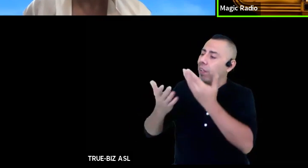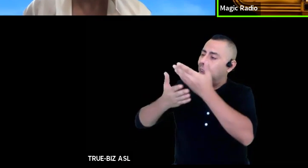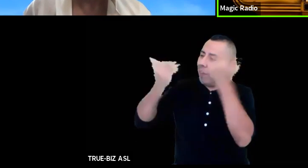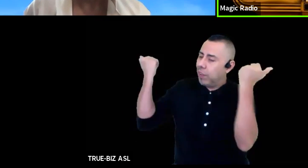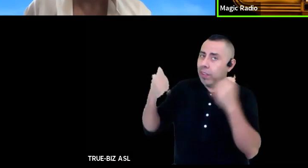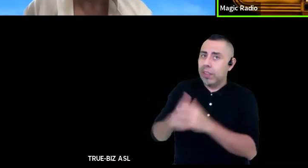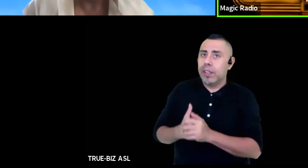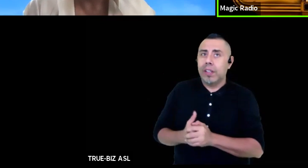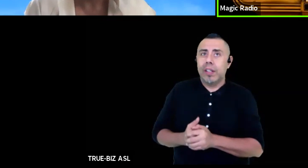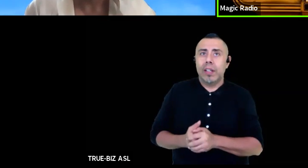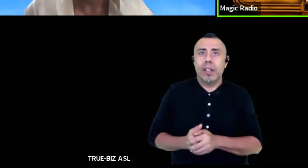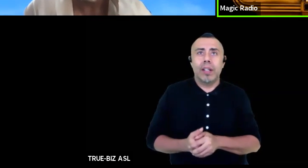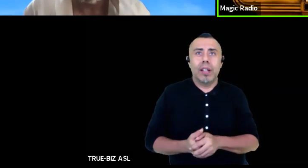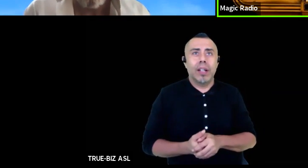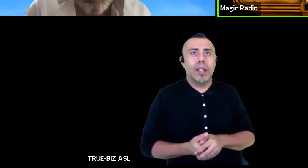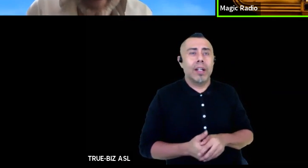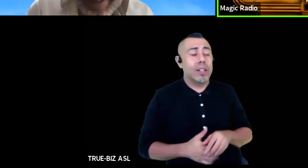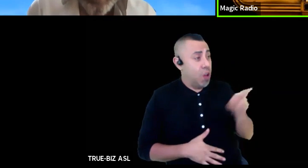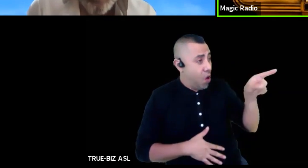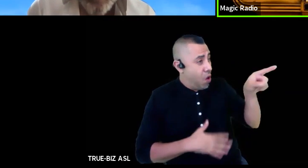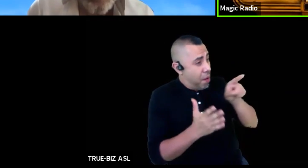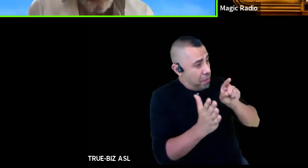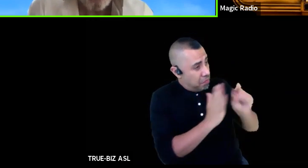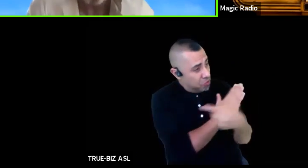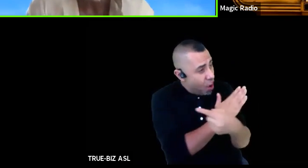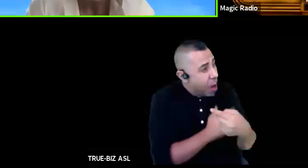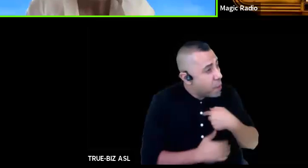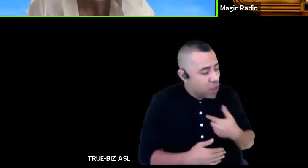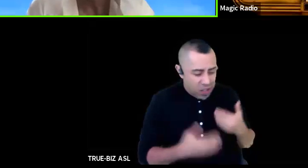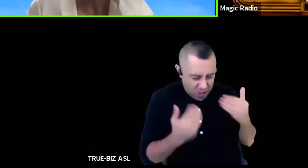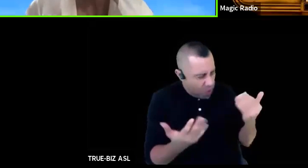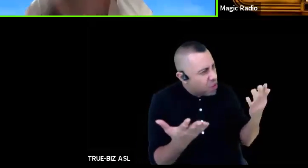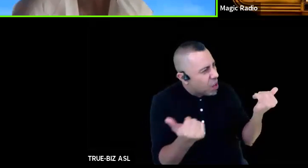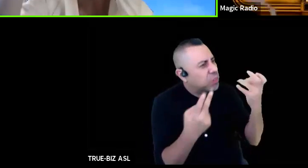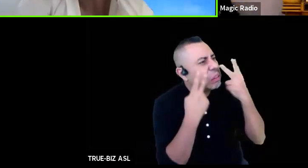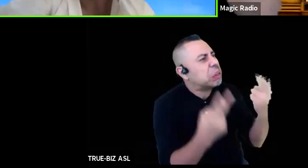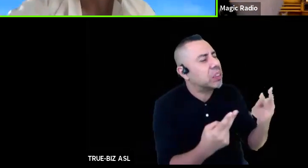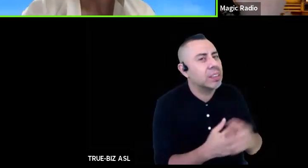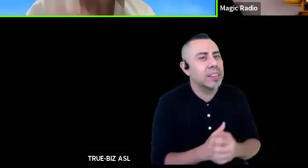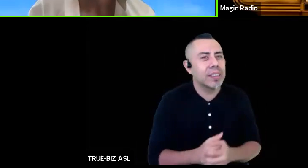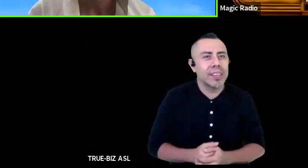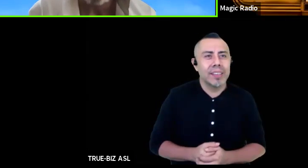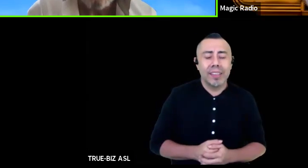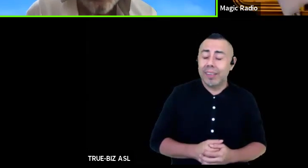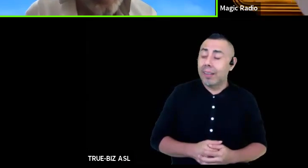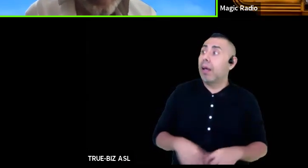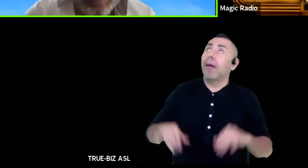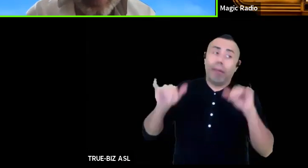why don't you come out where I can see you a typical threat what a dope